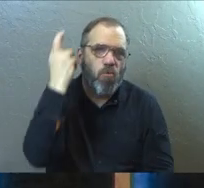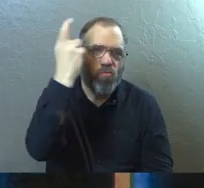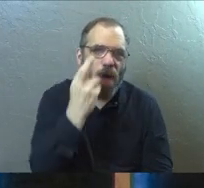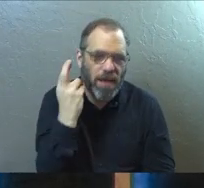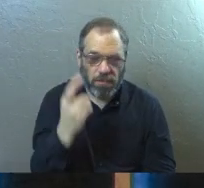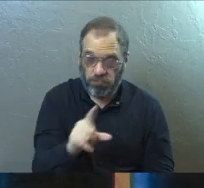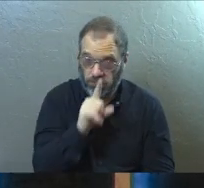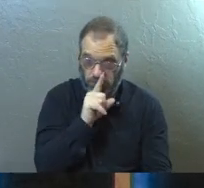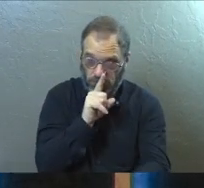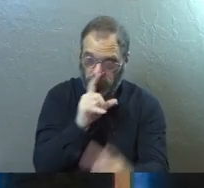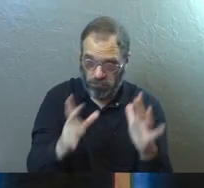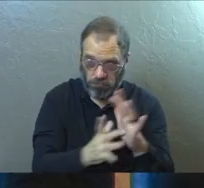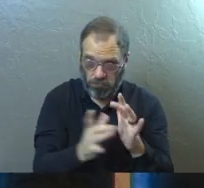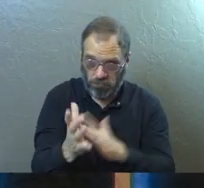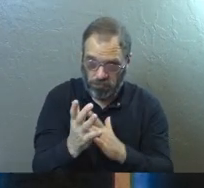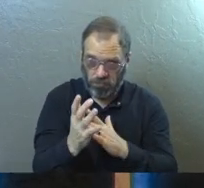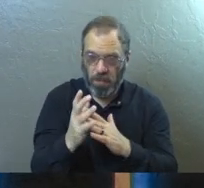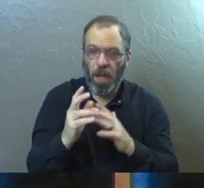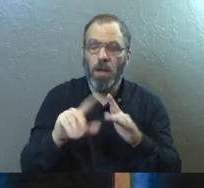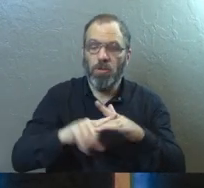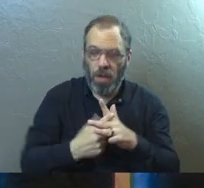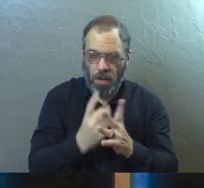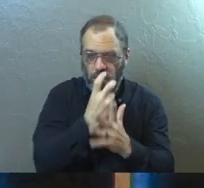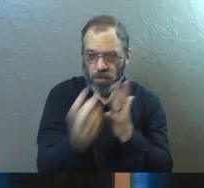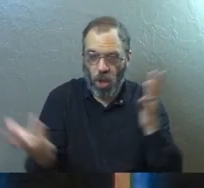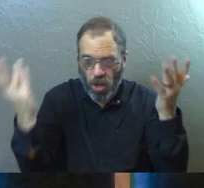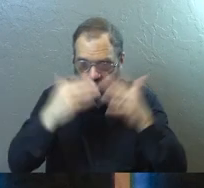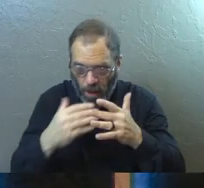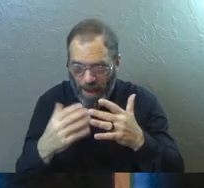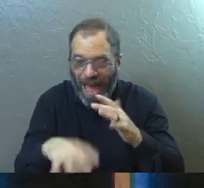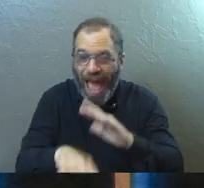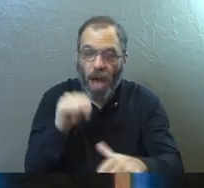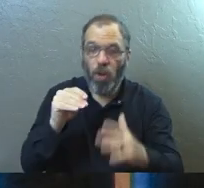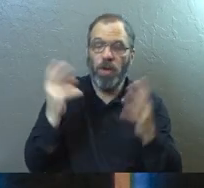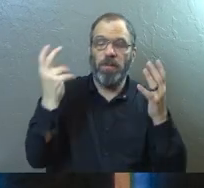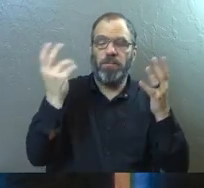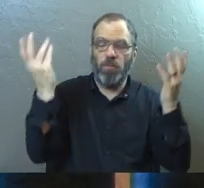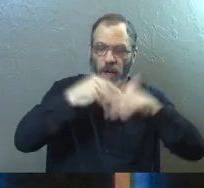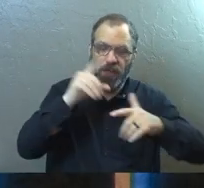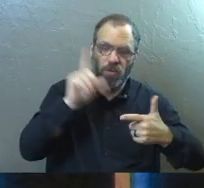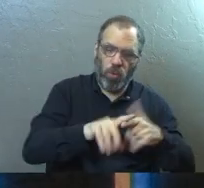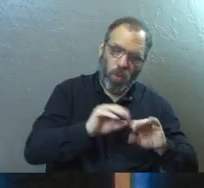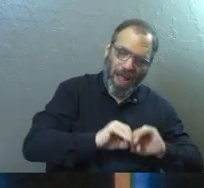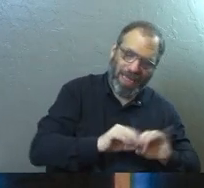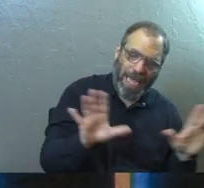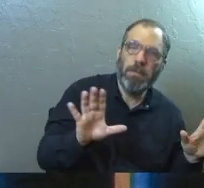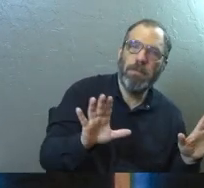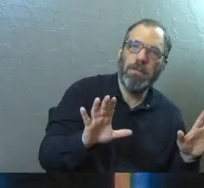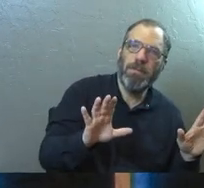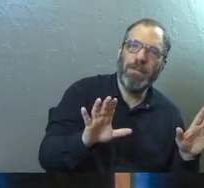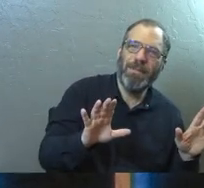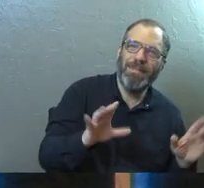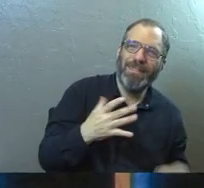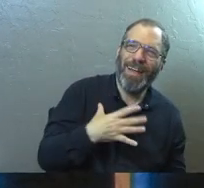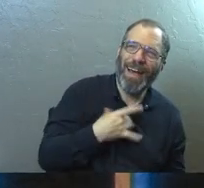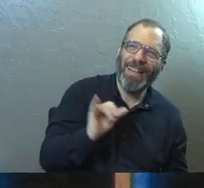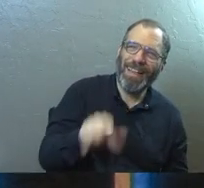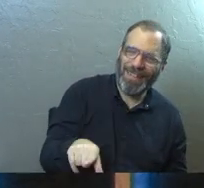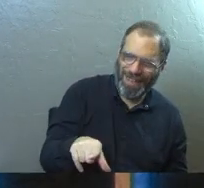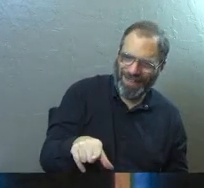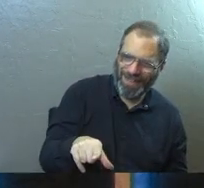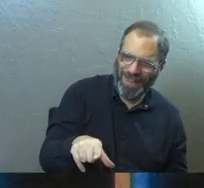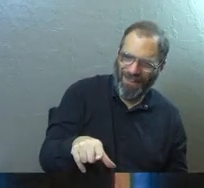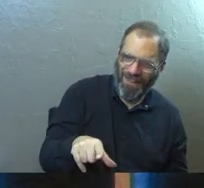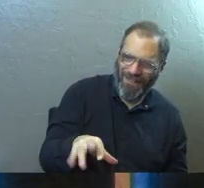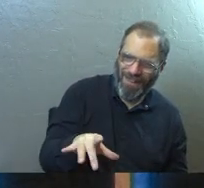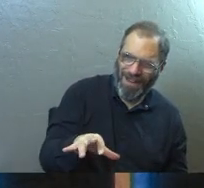The Bible never calls us to leap into the darkness, but to leap out of the darkness into the light. I love the way he says that right there.